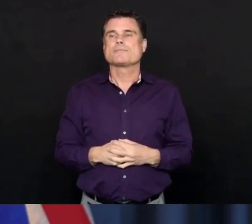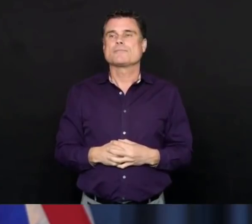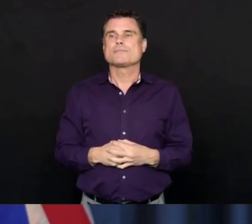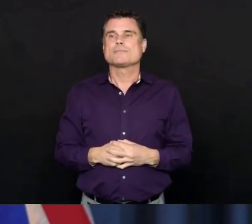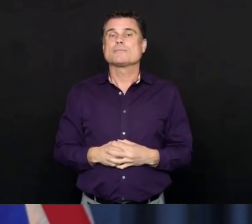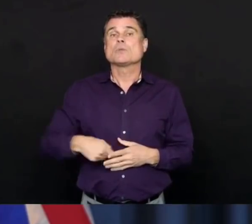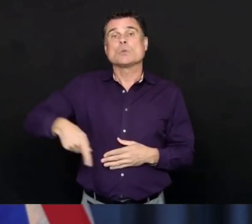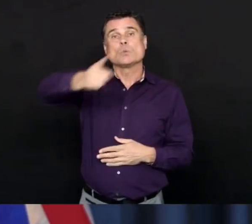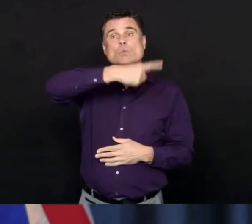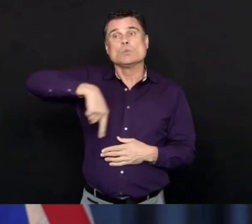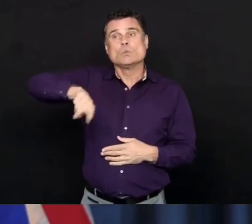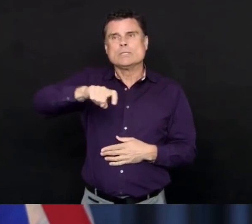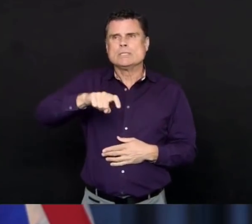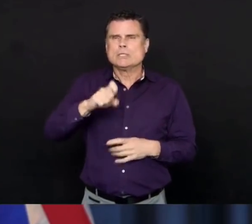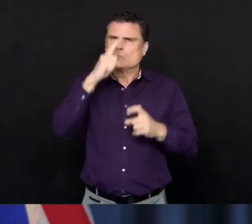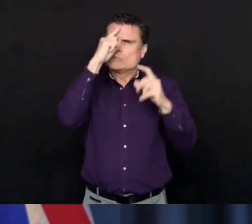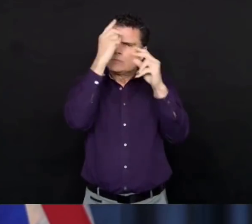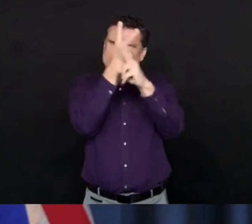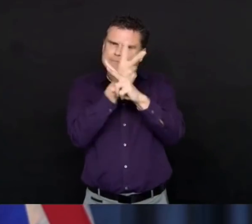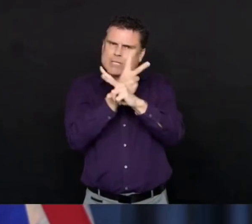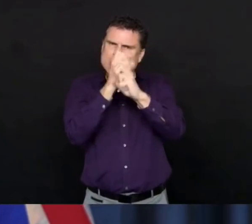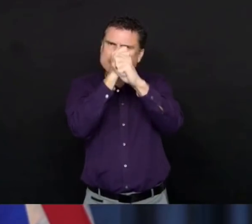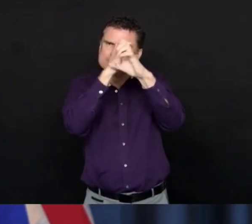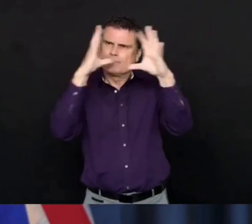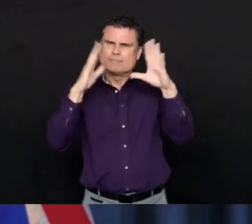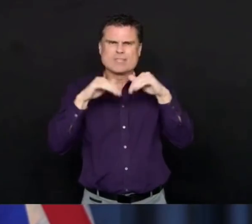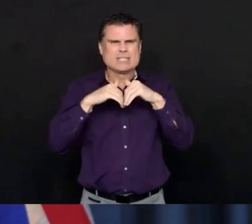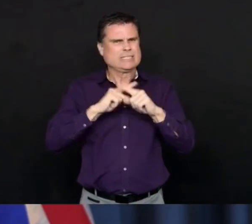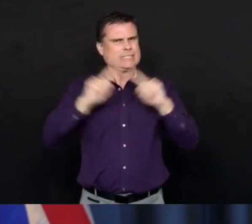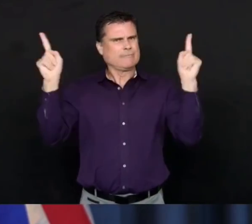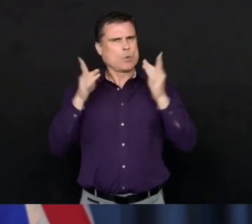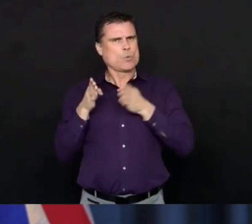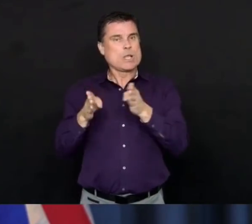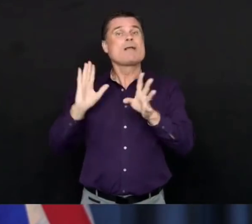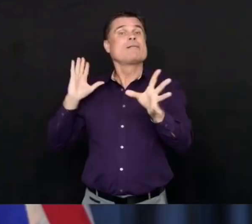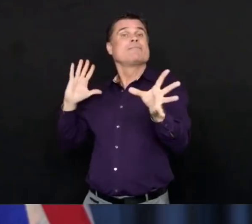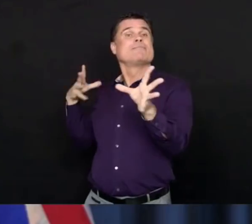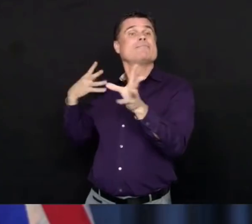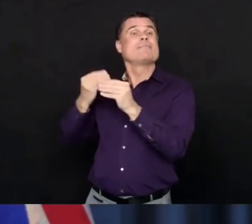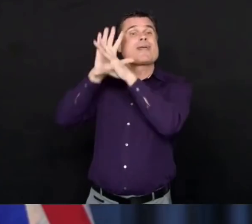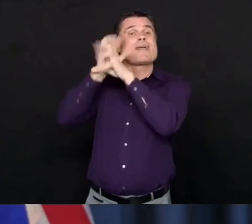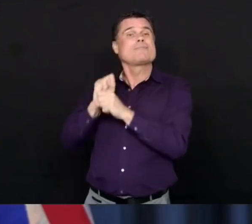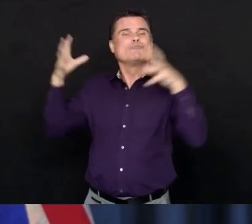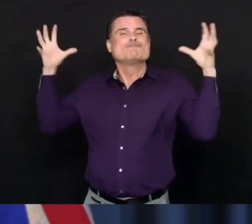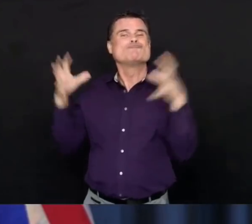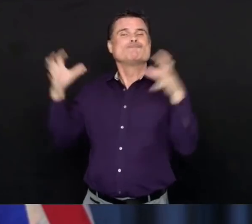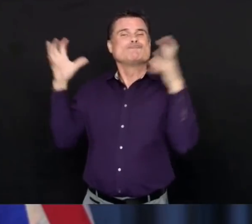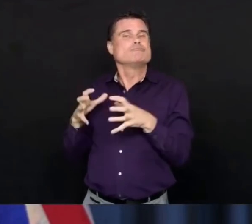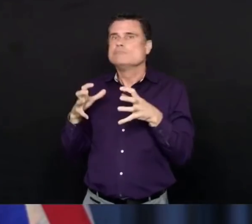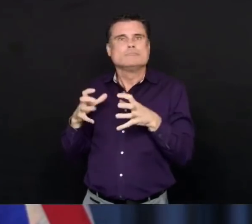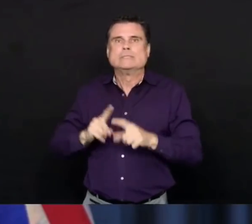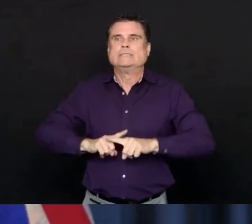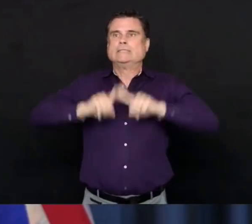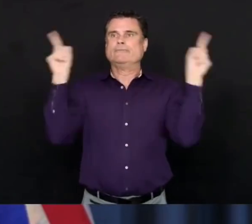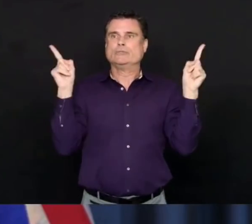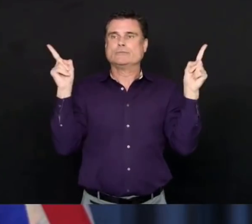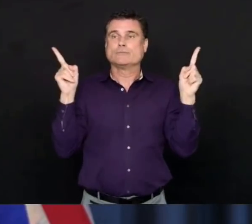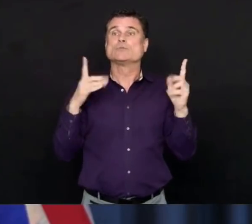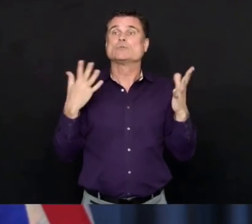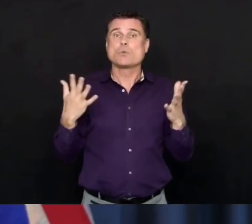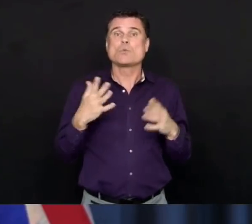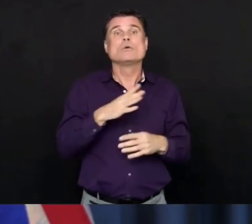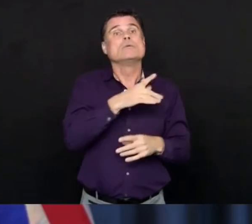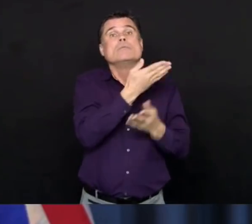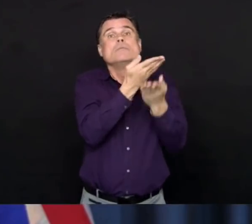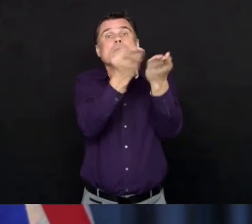before in many cases. Our faith leaders, and we had a call with a number of faith leaders from across BC again this